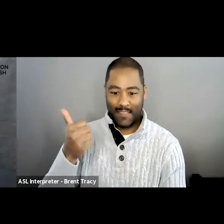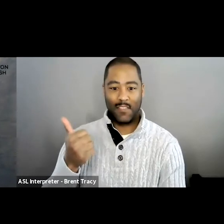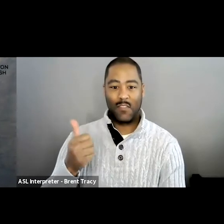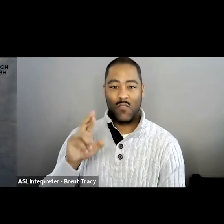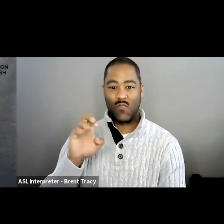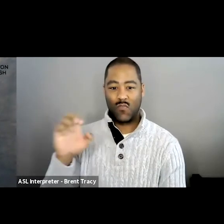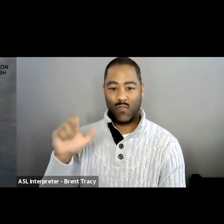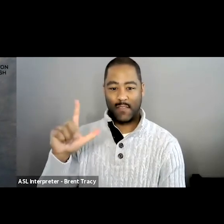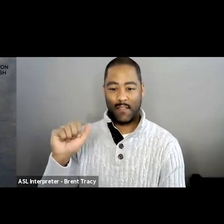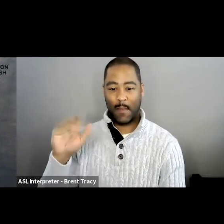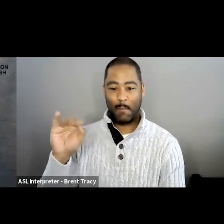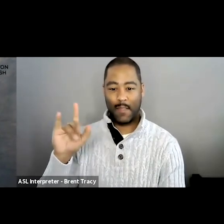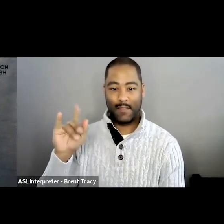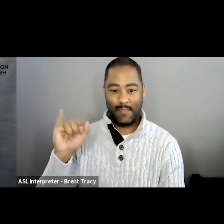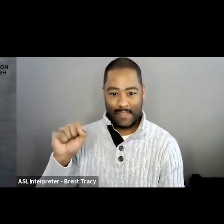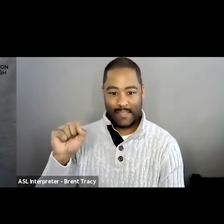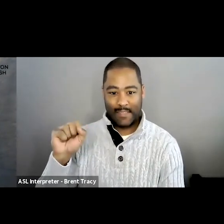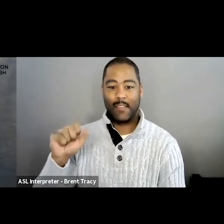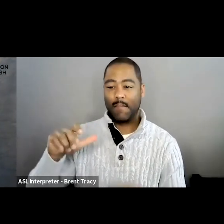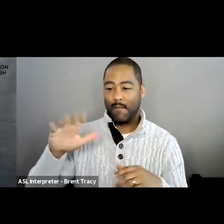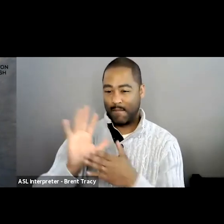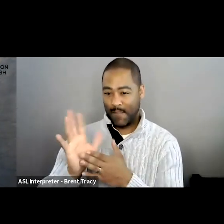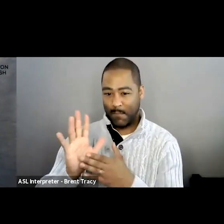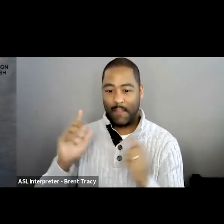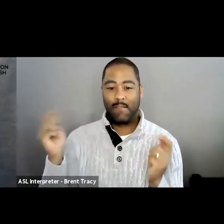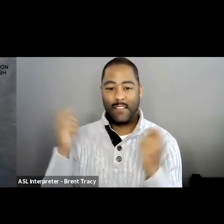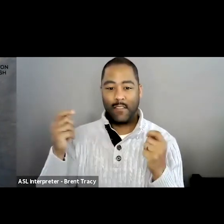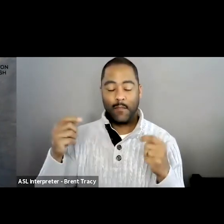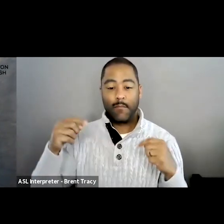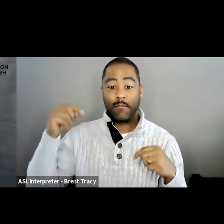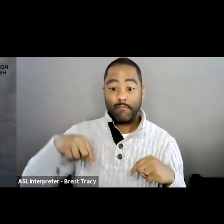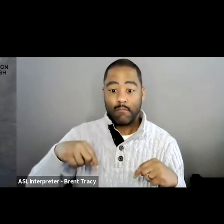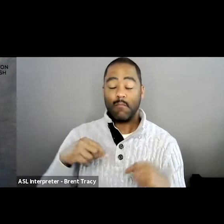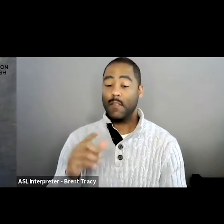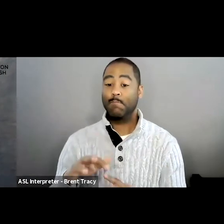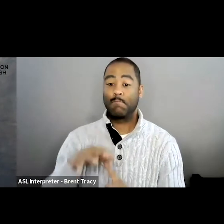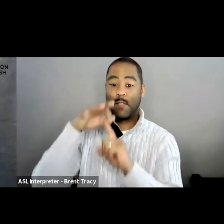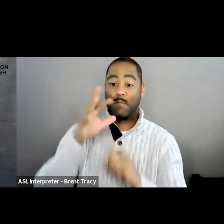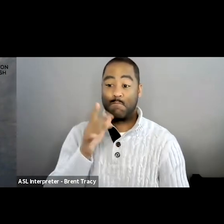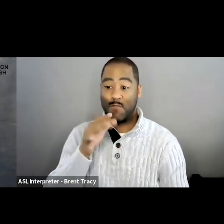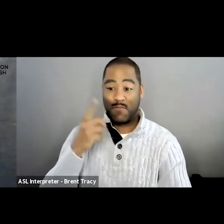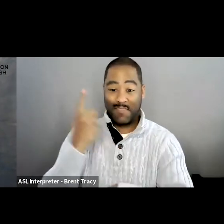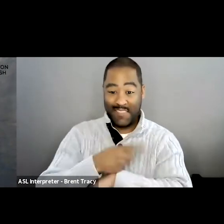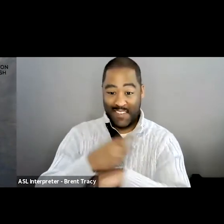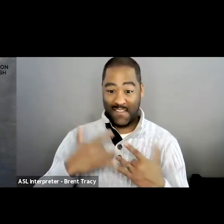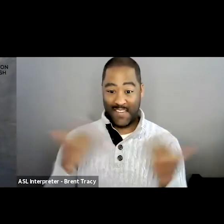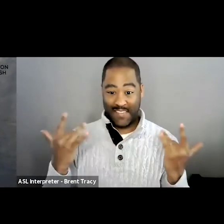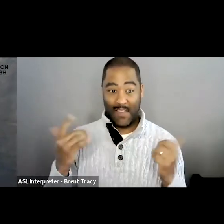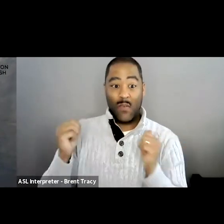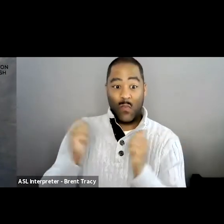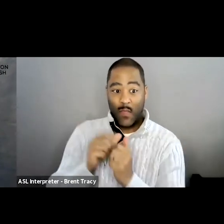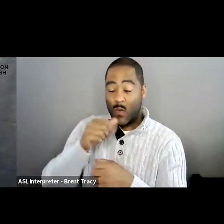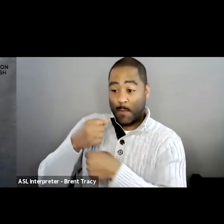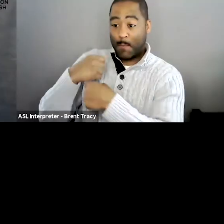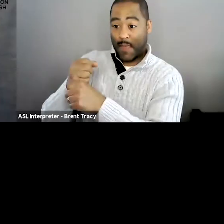our special live Mother's Day event with the makers of the award-winning Wildflower. My name is